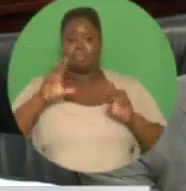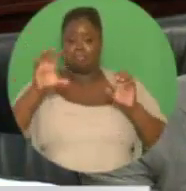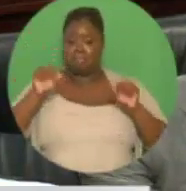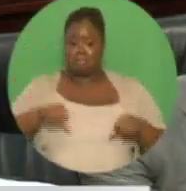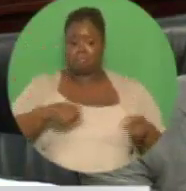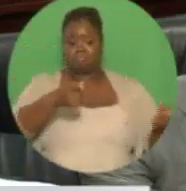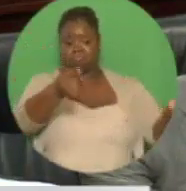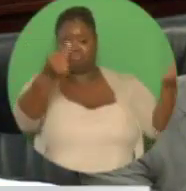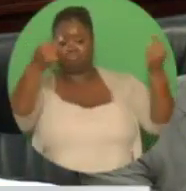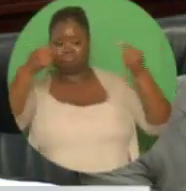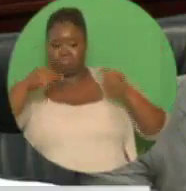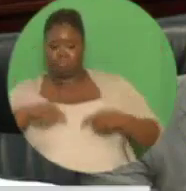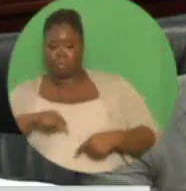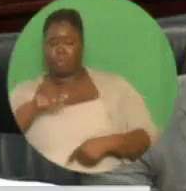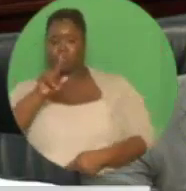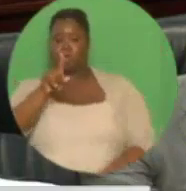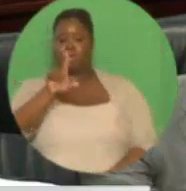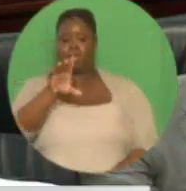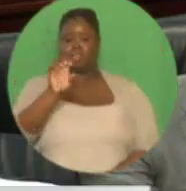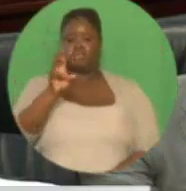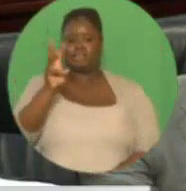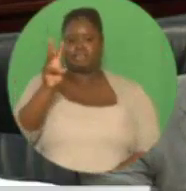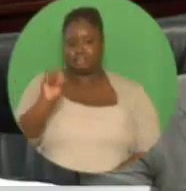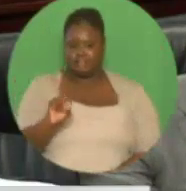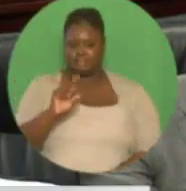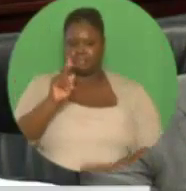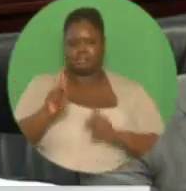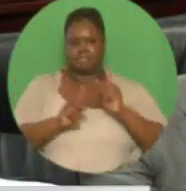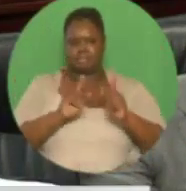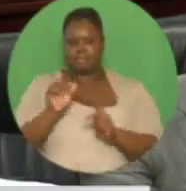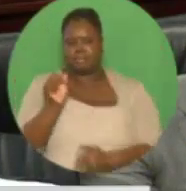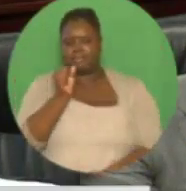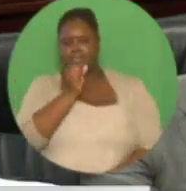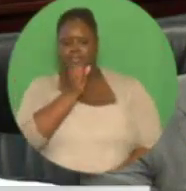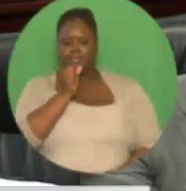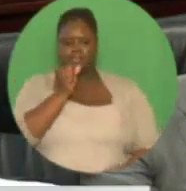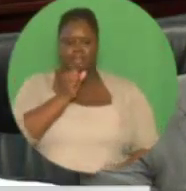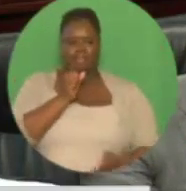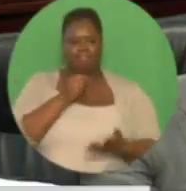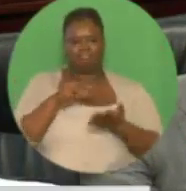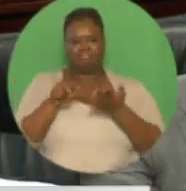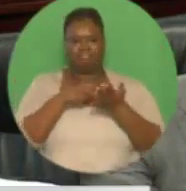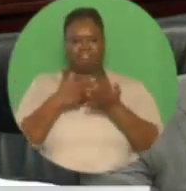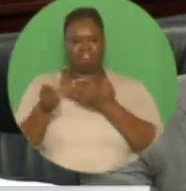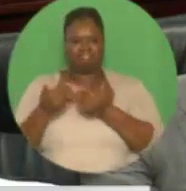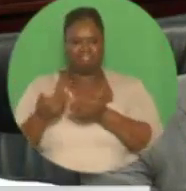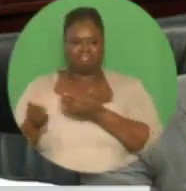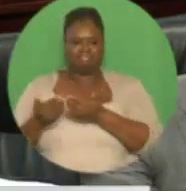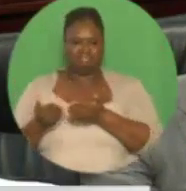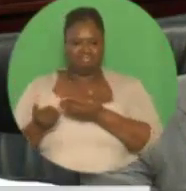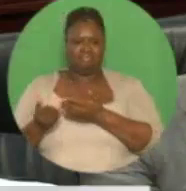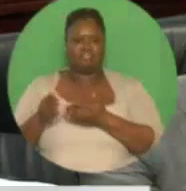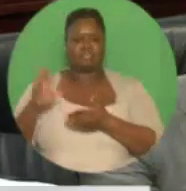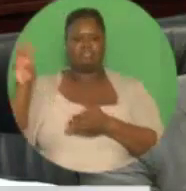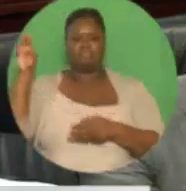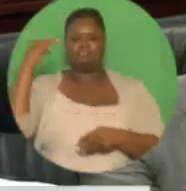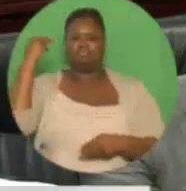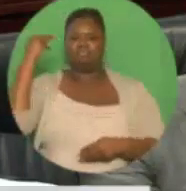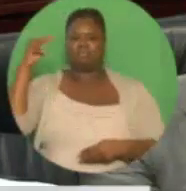who were selected for the Artist Portfolio Development Program were presented at 31 venues which showcased